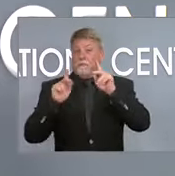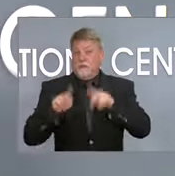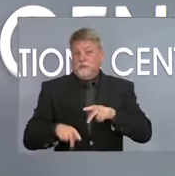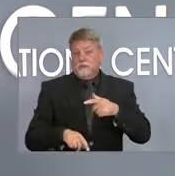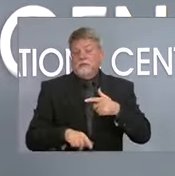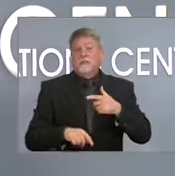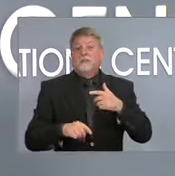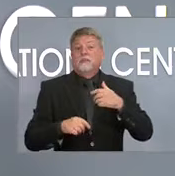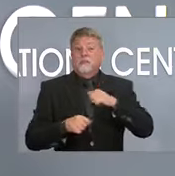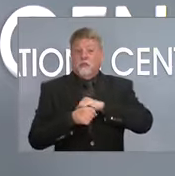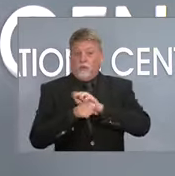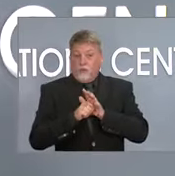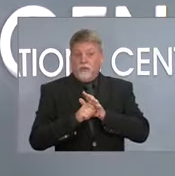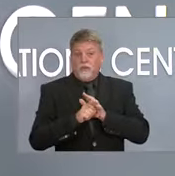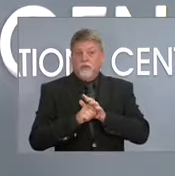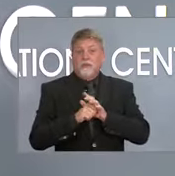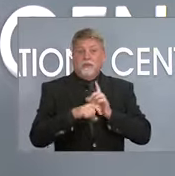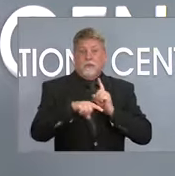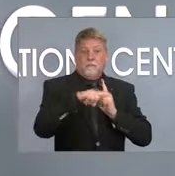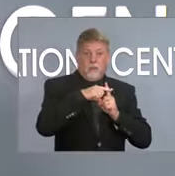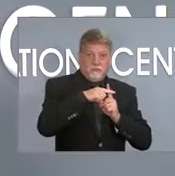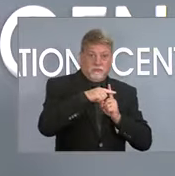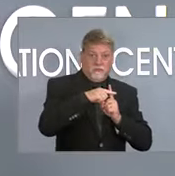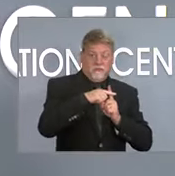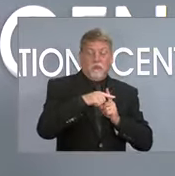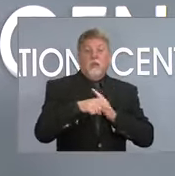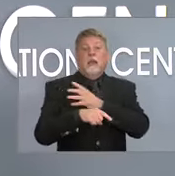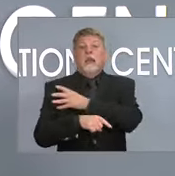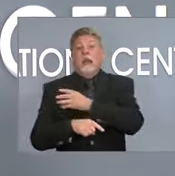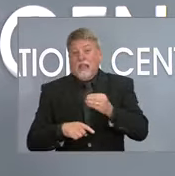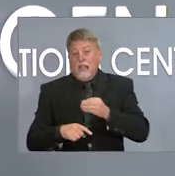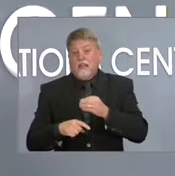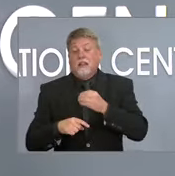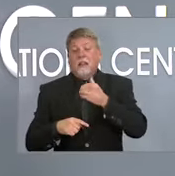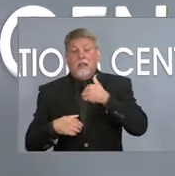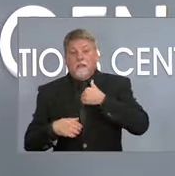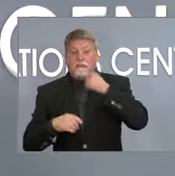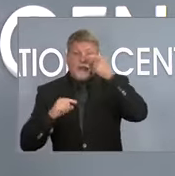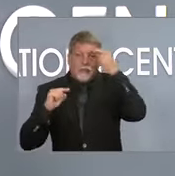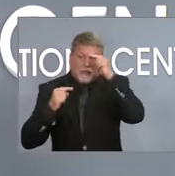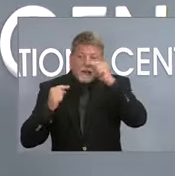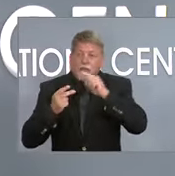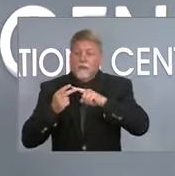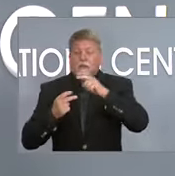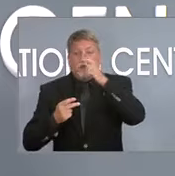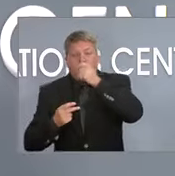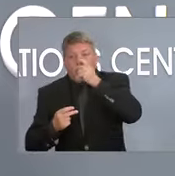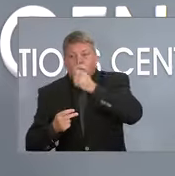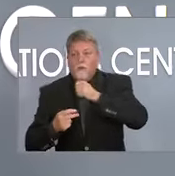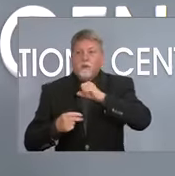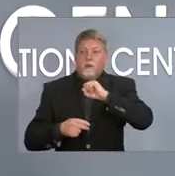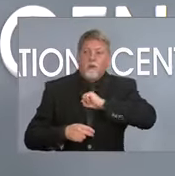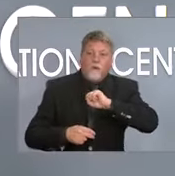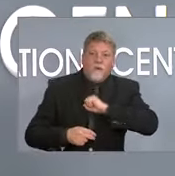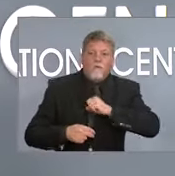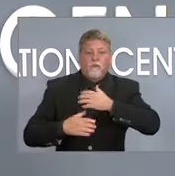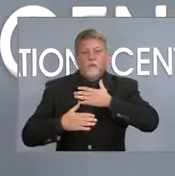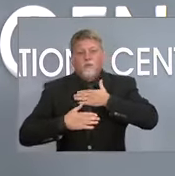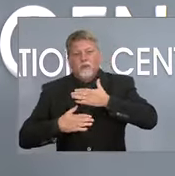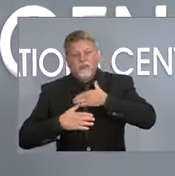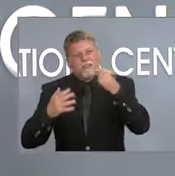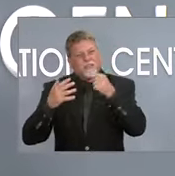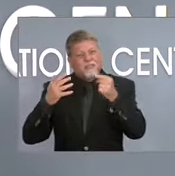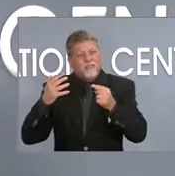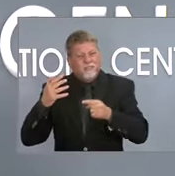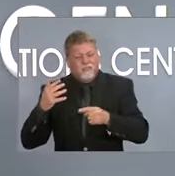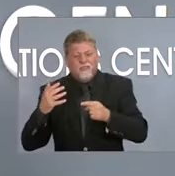which would trigger a test, which would trigger other protocols in DPS. So I think there are different situations here so we can go through with you